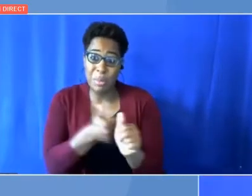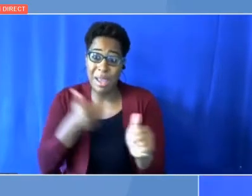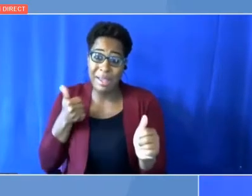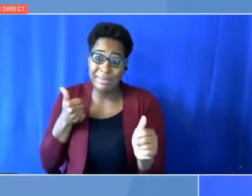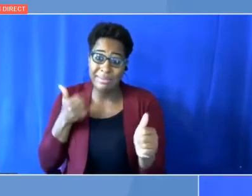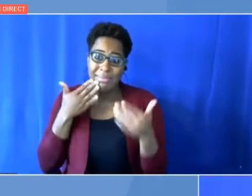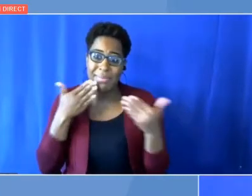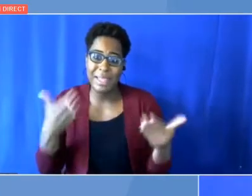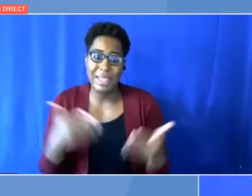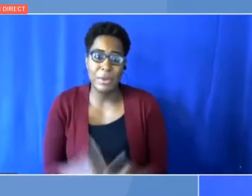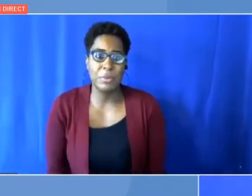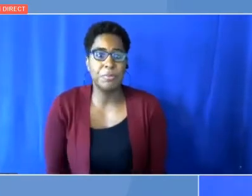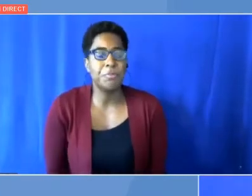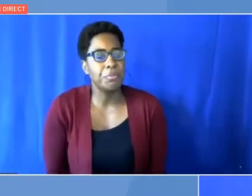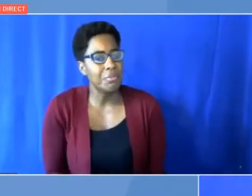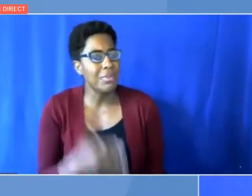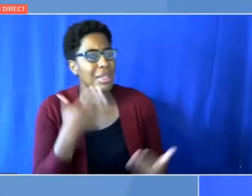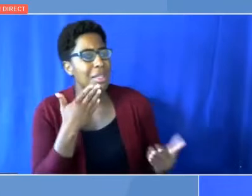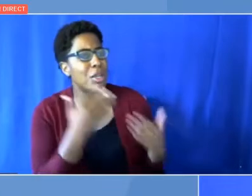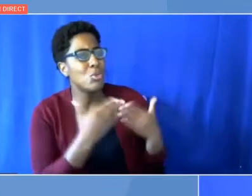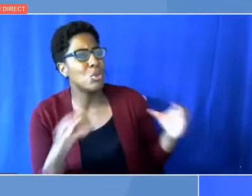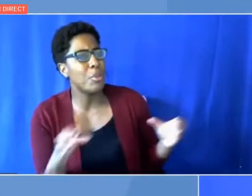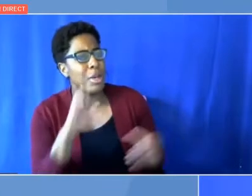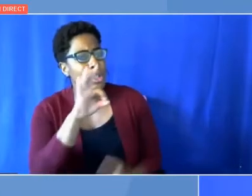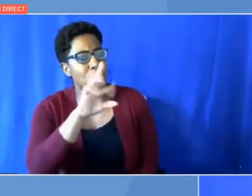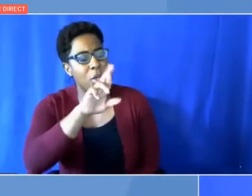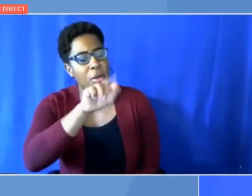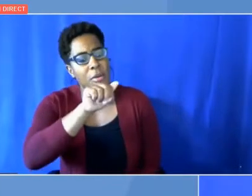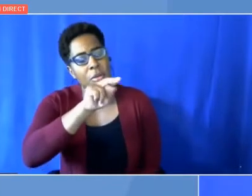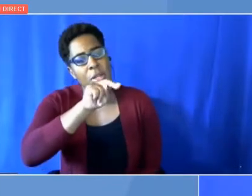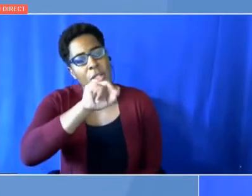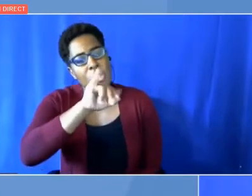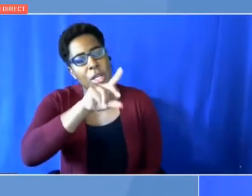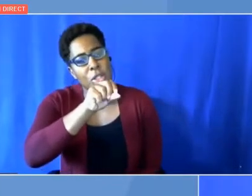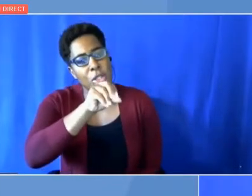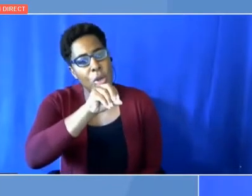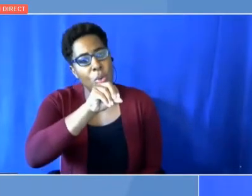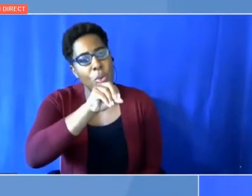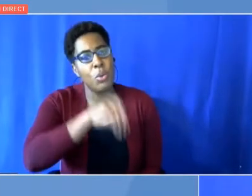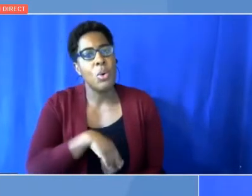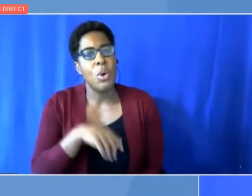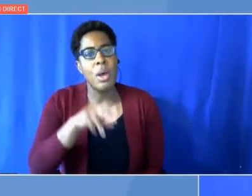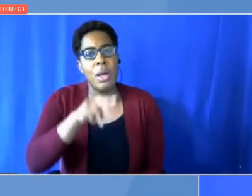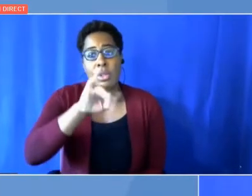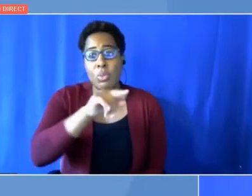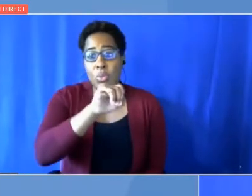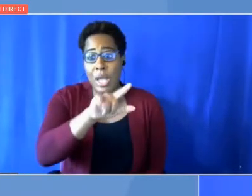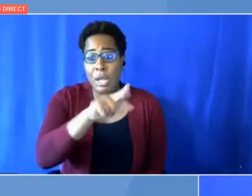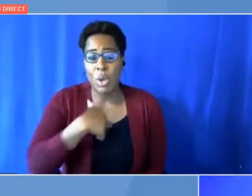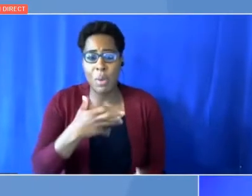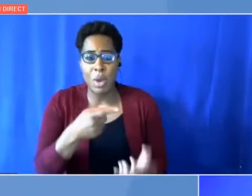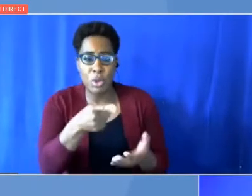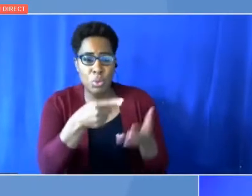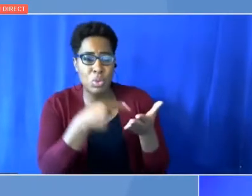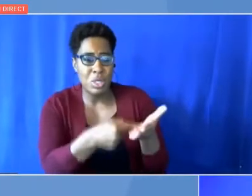Thank you so much for that, Francesco. Nigel, I would love to turn to you to talk a little bit more about that report and what is in store.